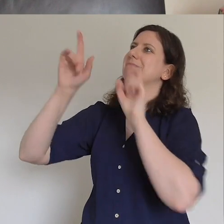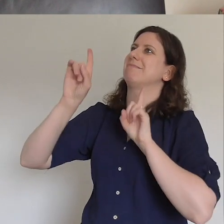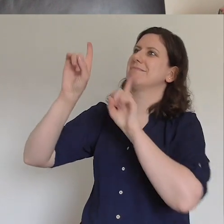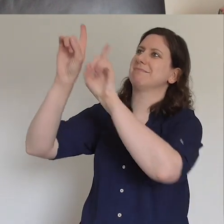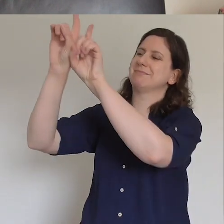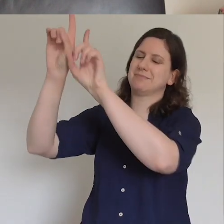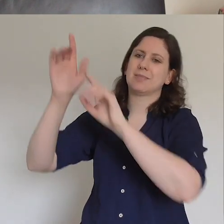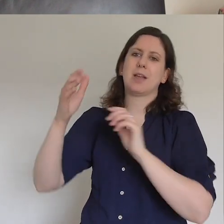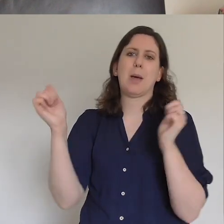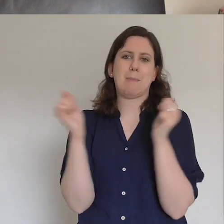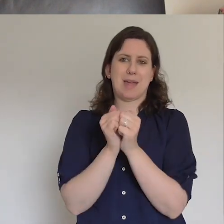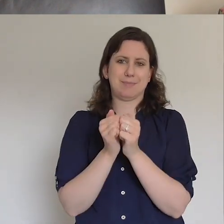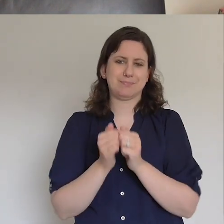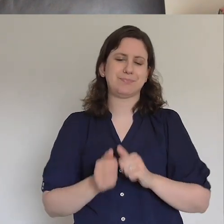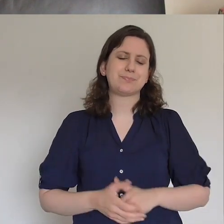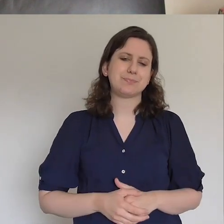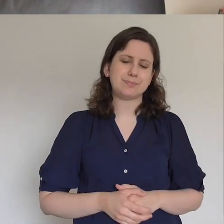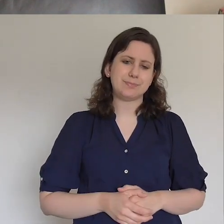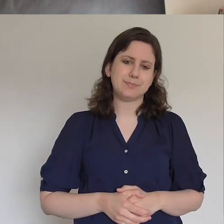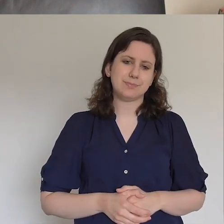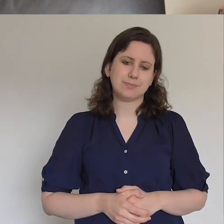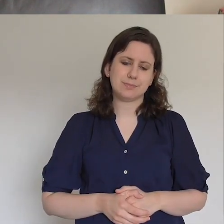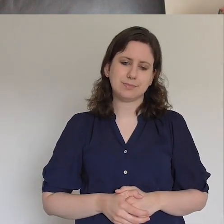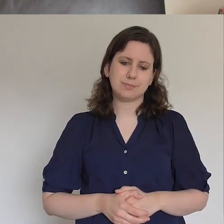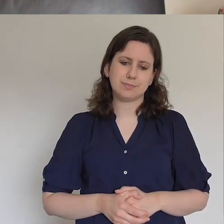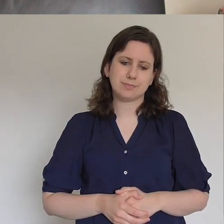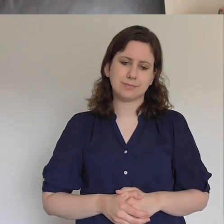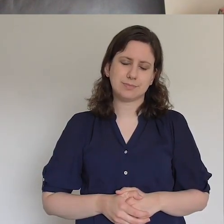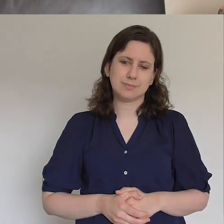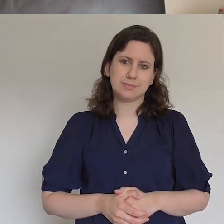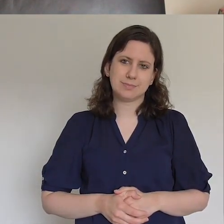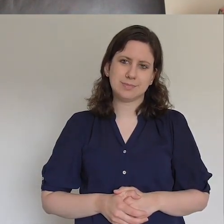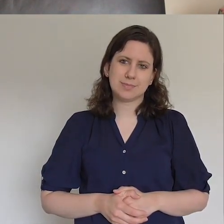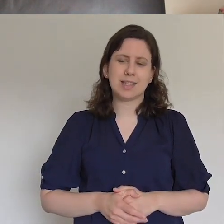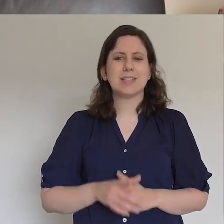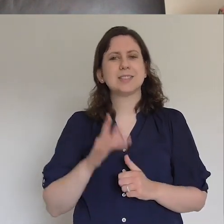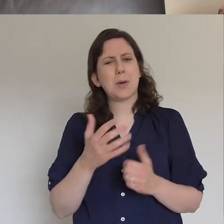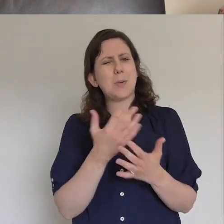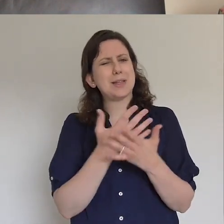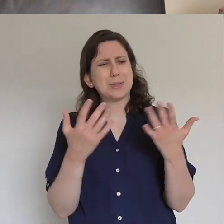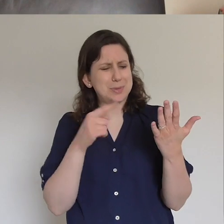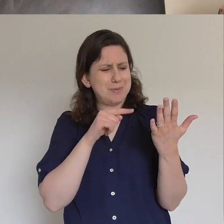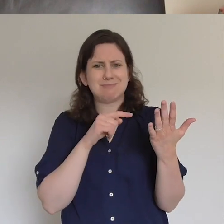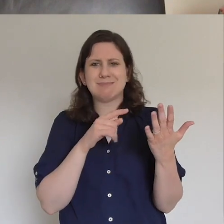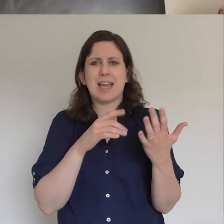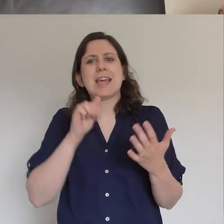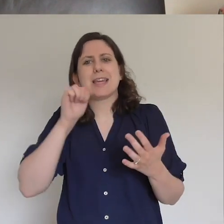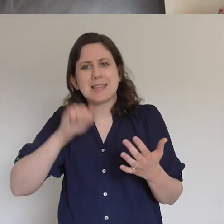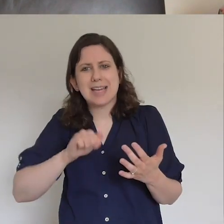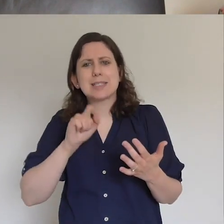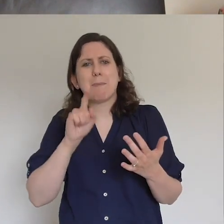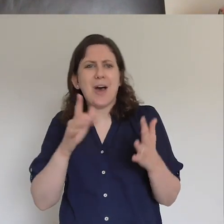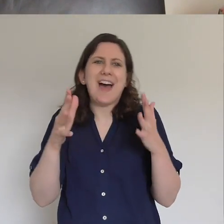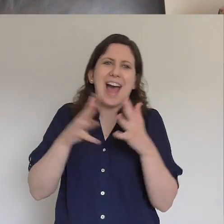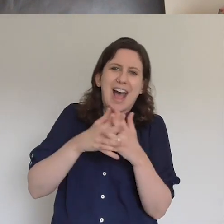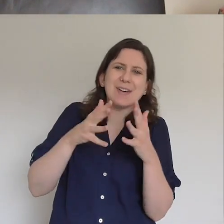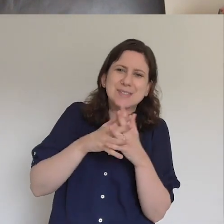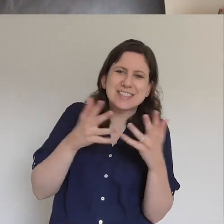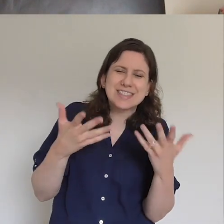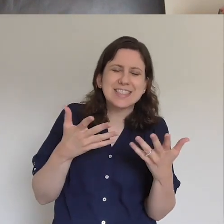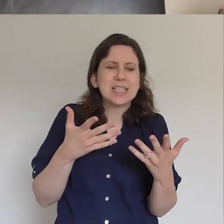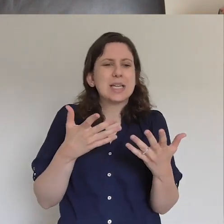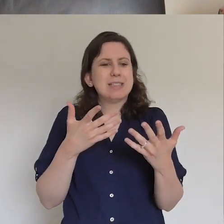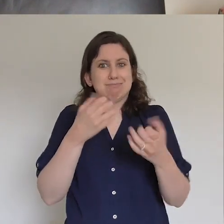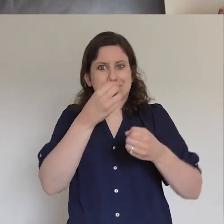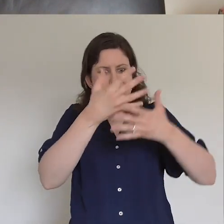Amen Amen You know there's loads more than a yes but how we were going to do but we're probably out of time we've talked